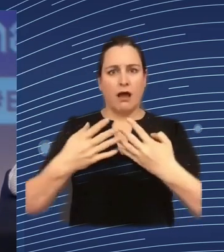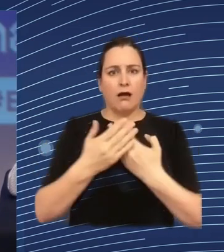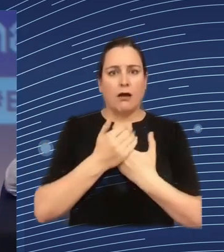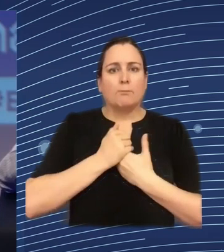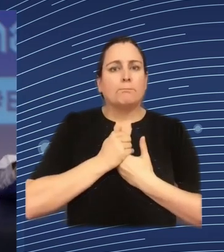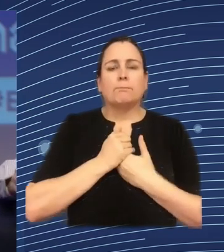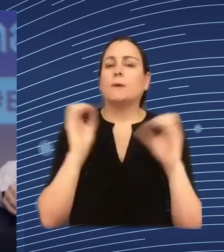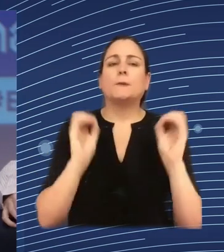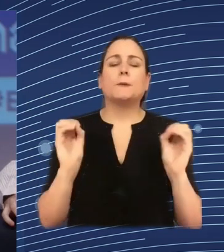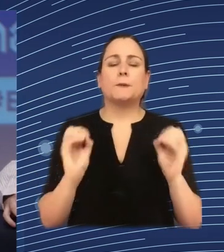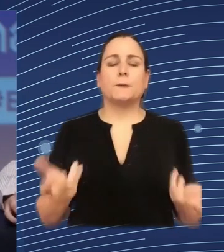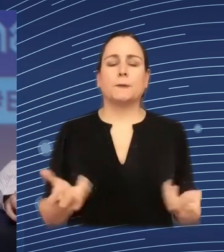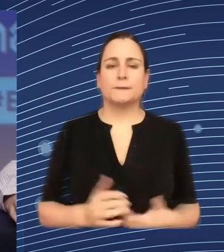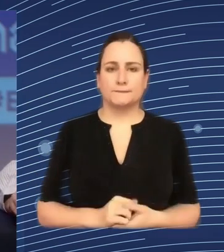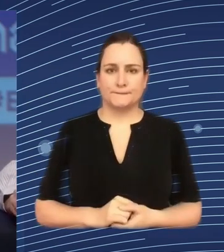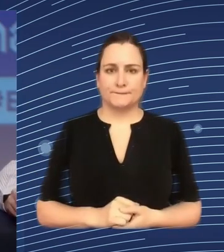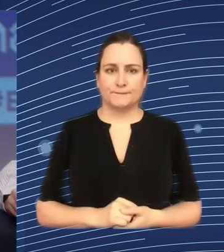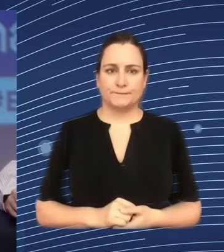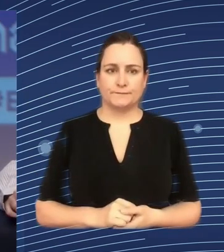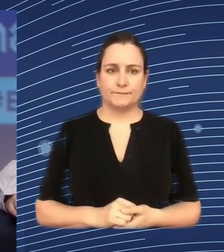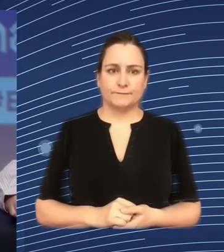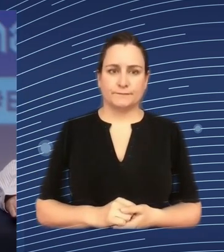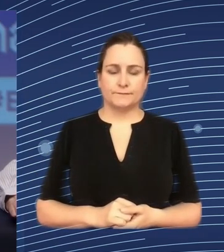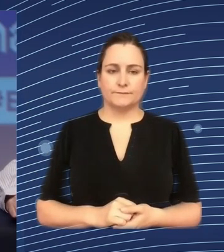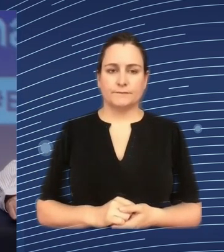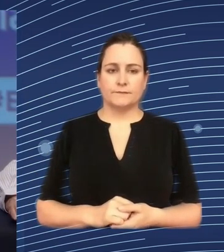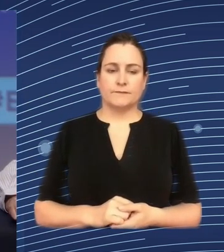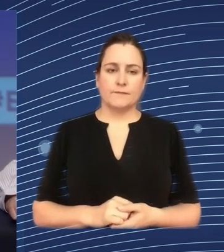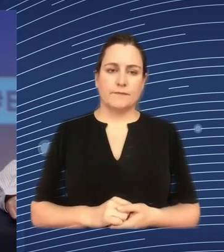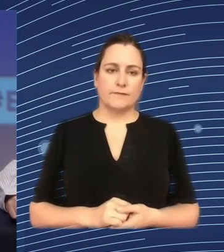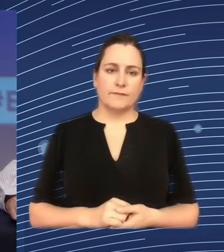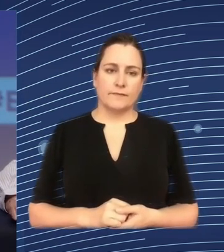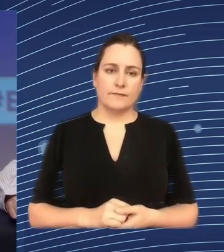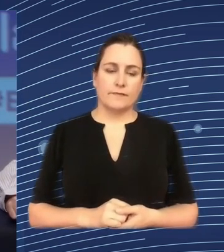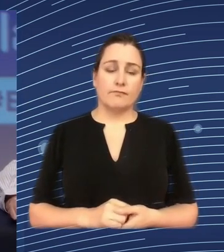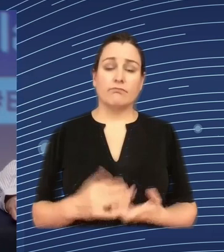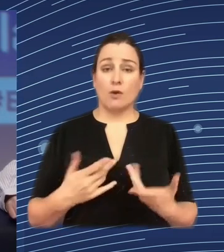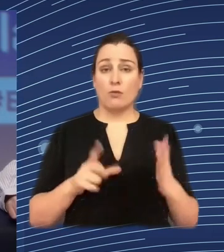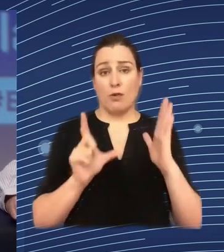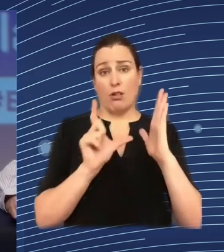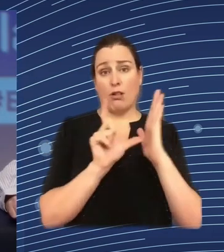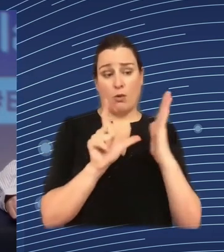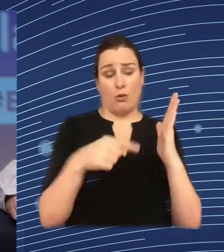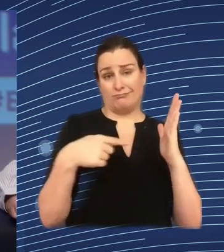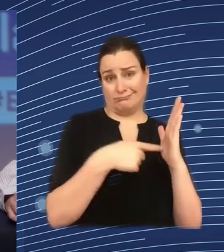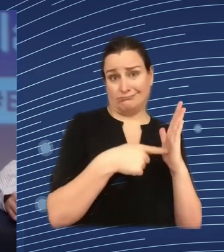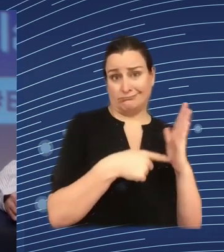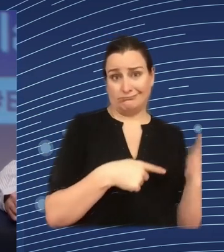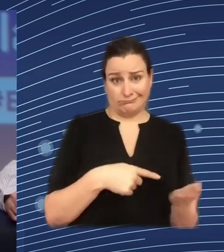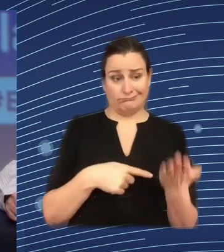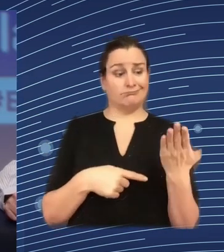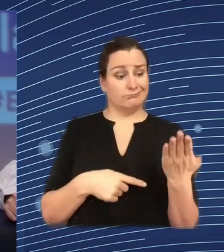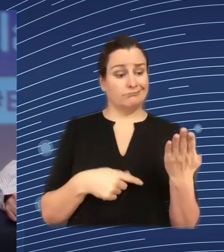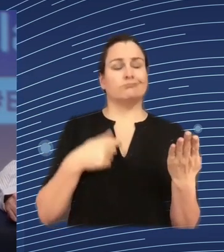we can interpret the applicable law and we can hope that German lawmakers will pass